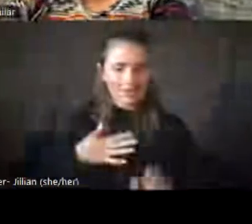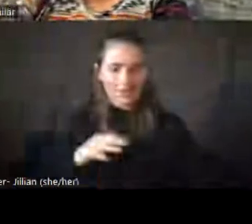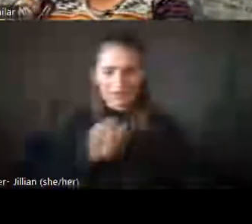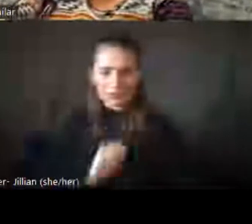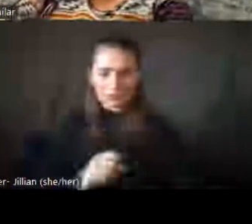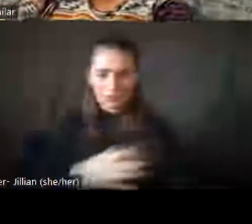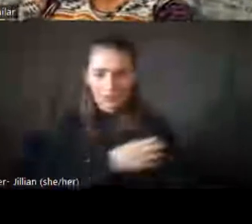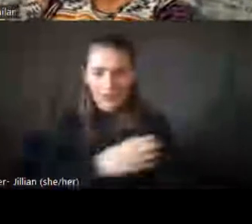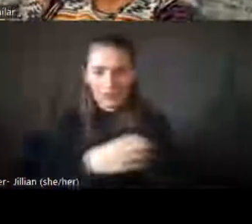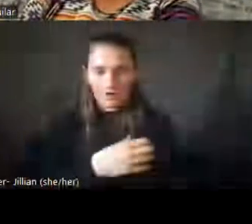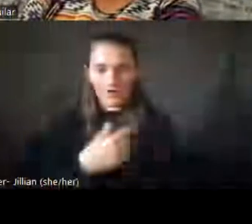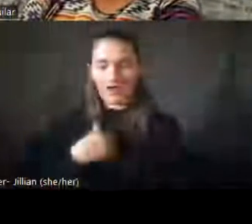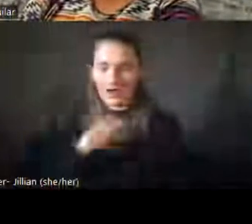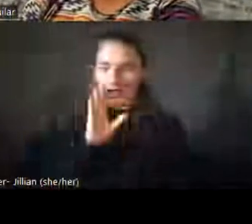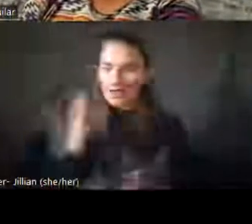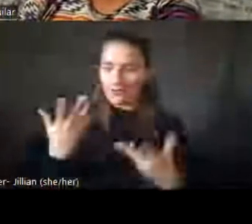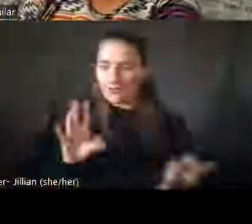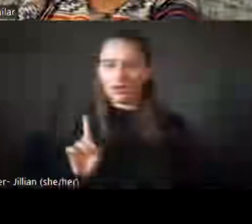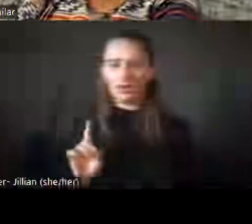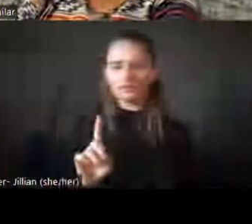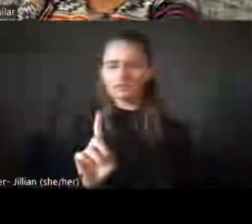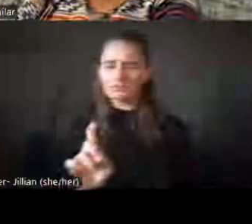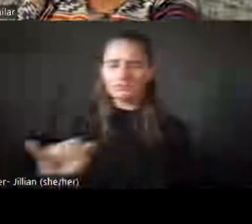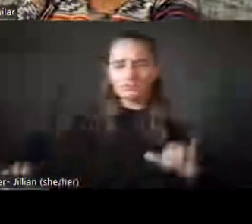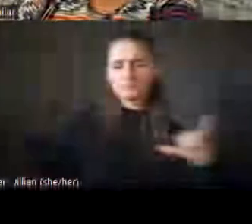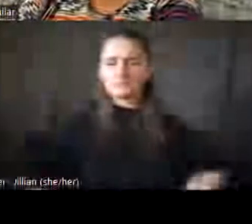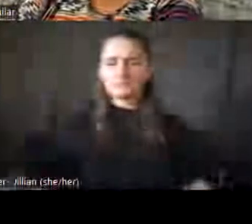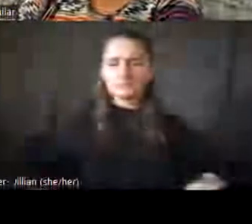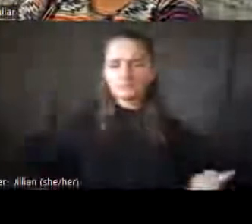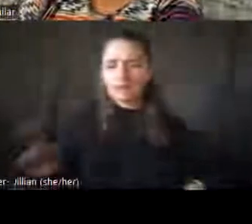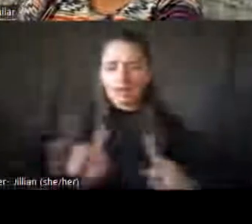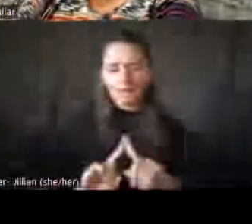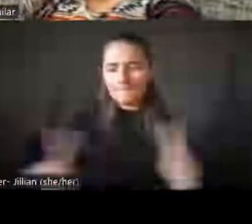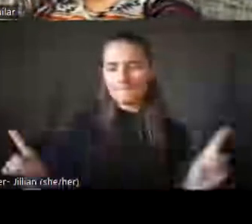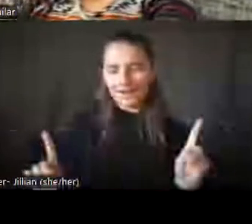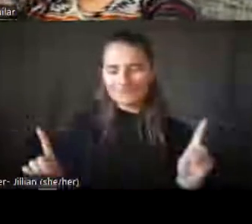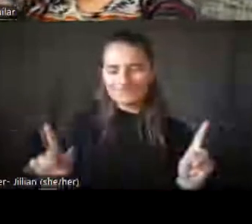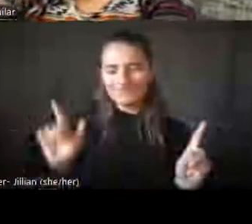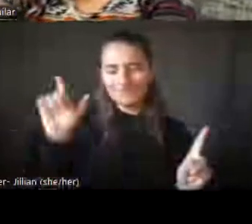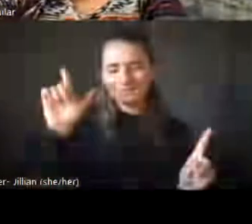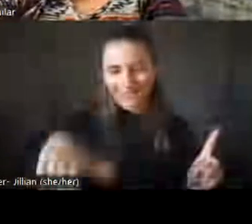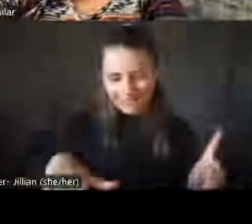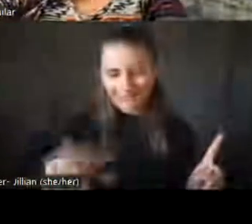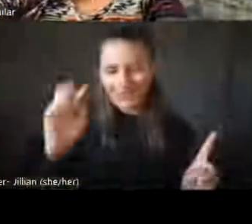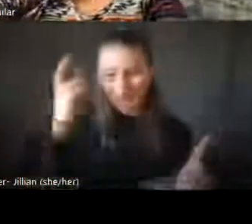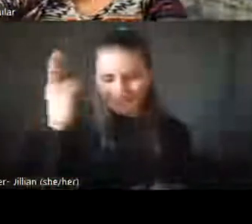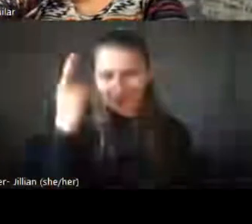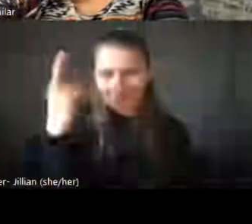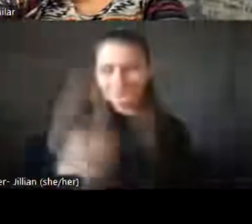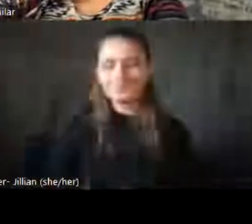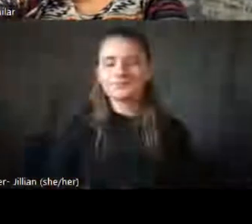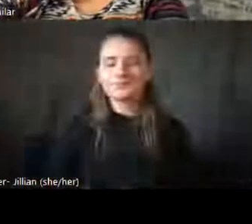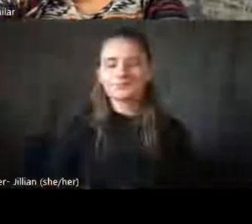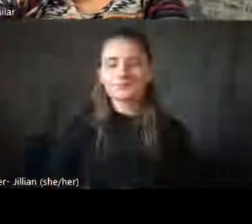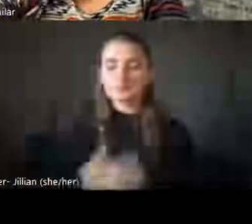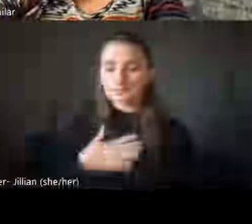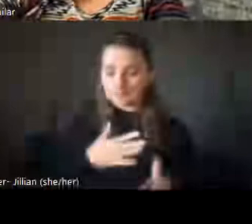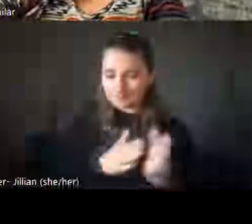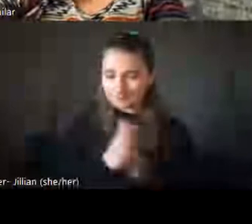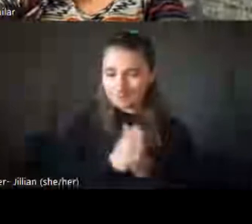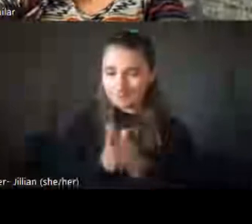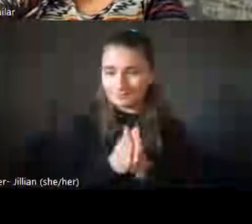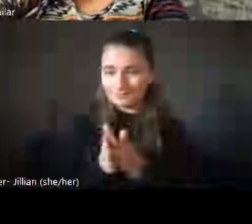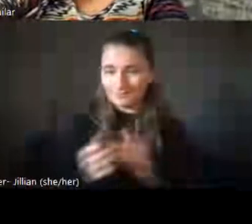just been like walking like a rock star back then. But, you know, that didn't come to later. But my motivation really comes